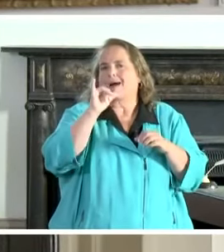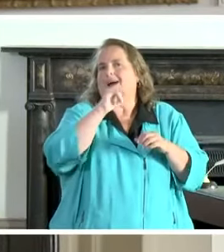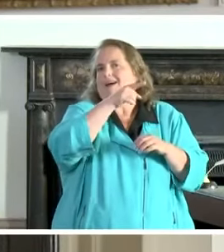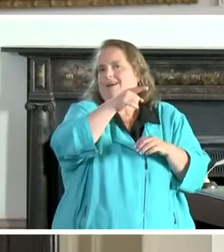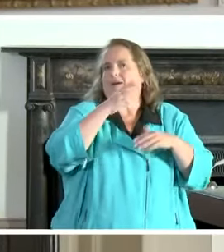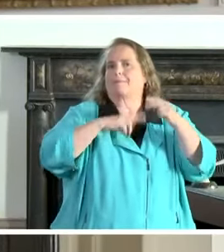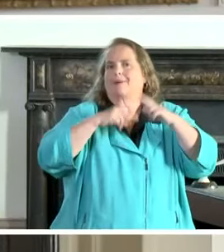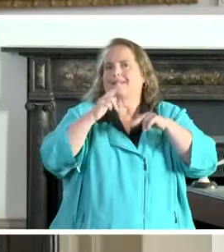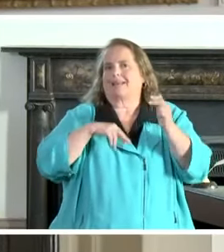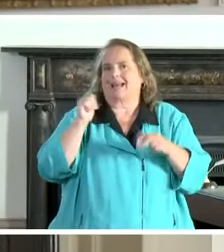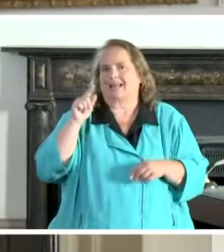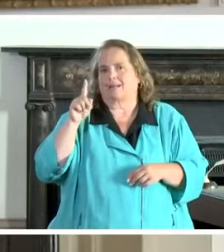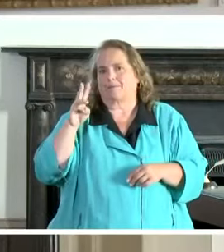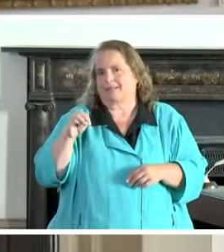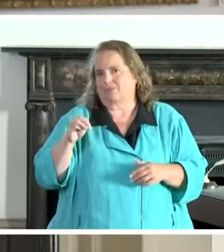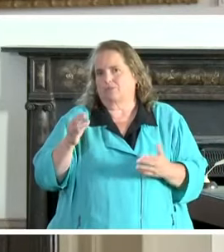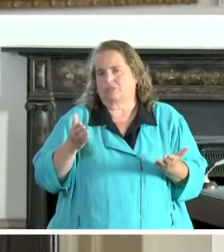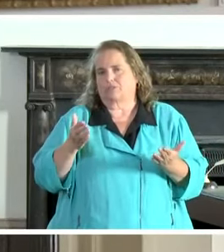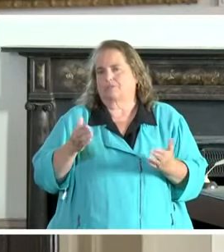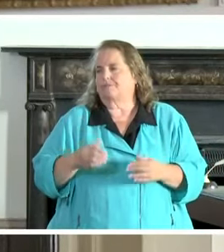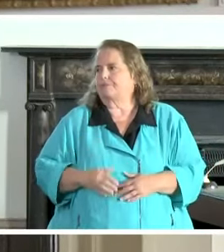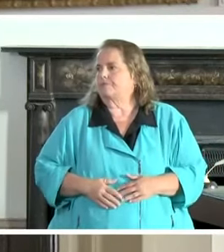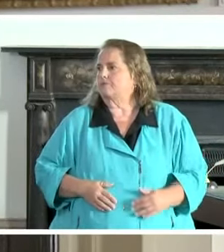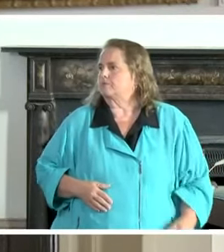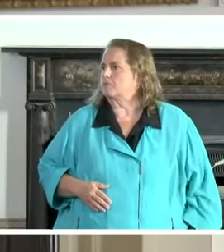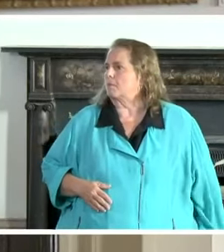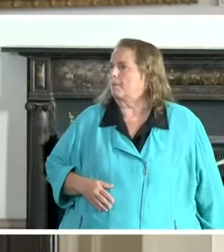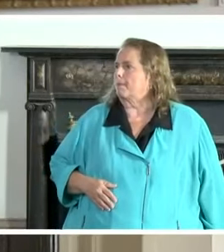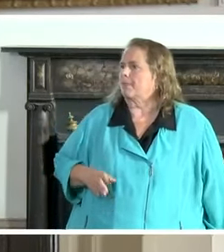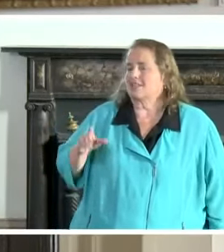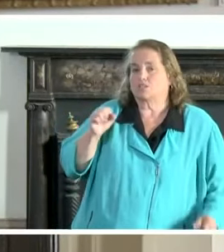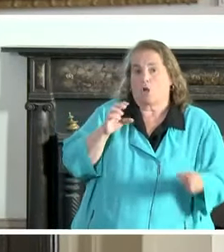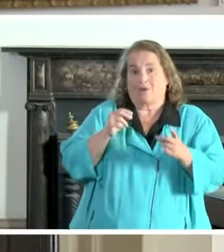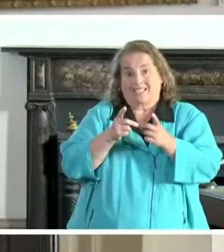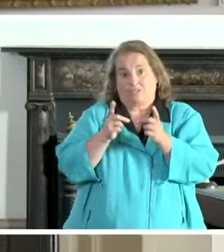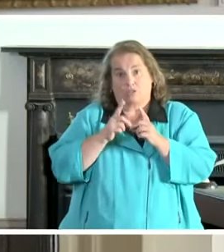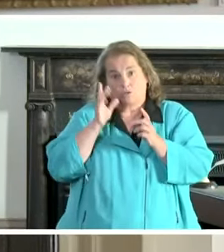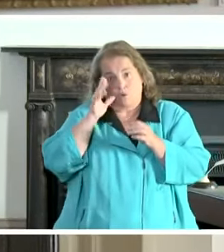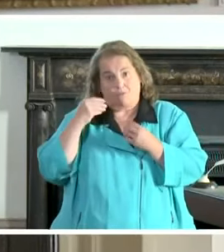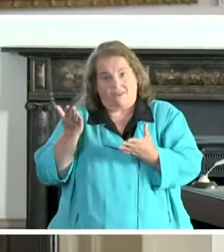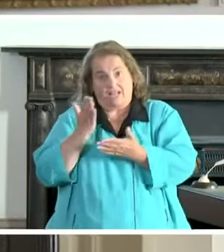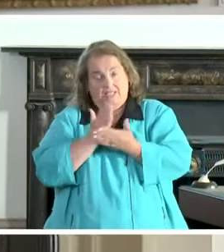administration as they would deal with any other student issue. So districts will provide some PPE?